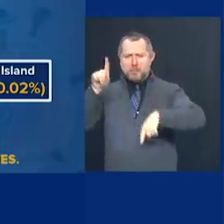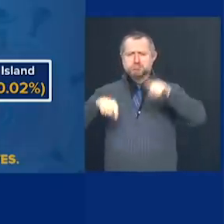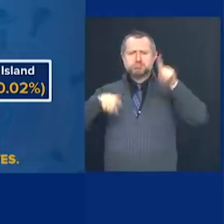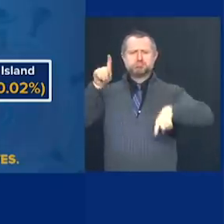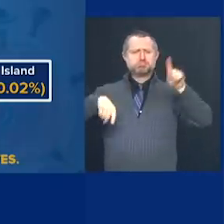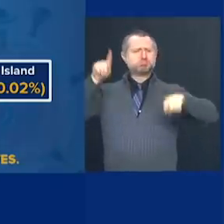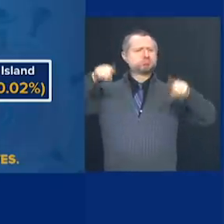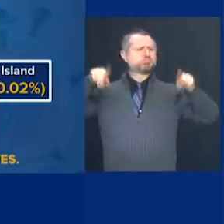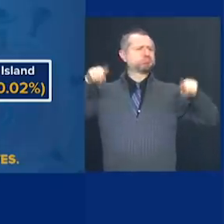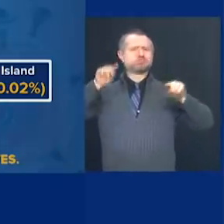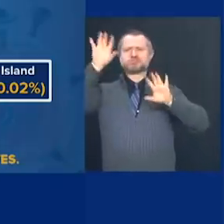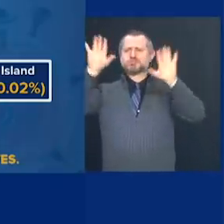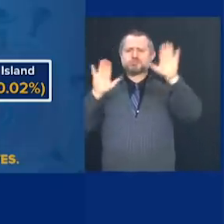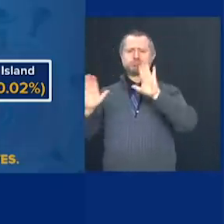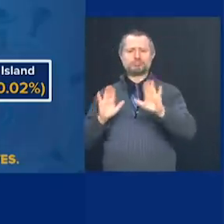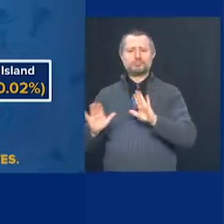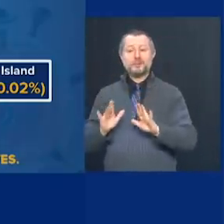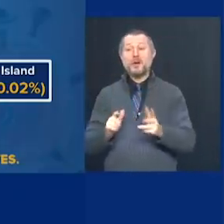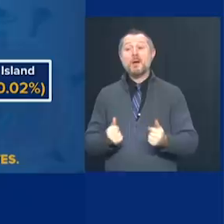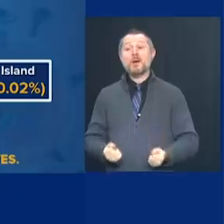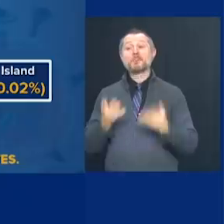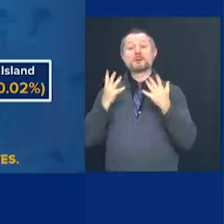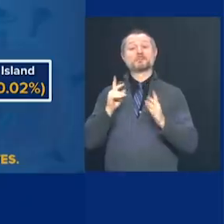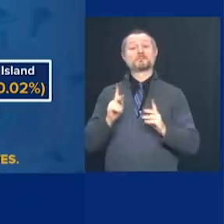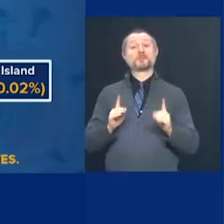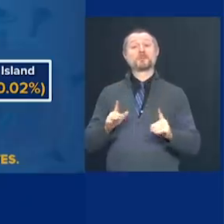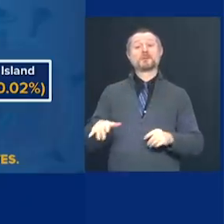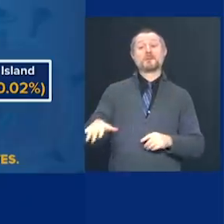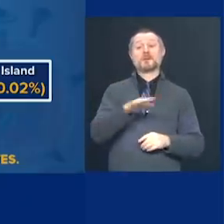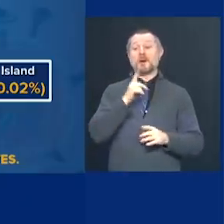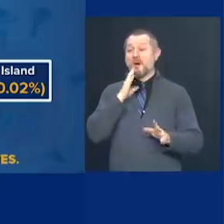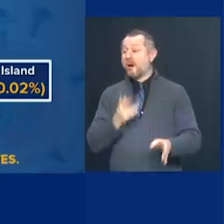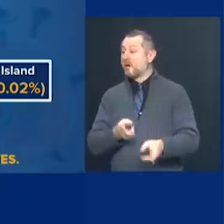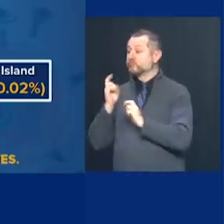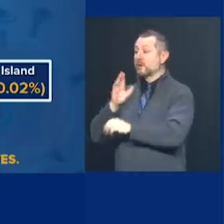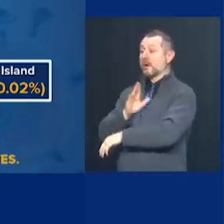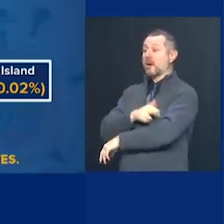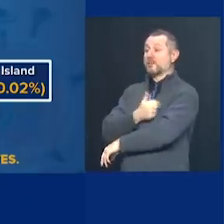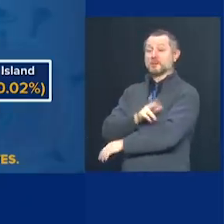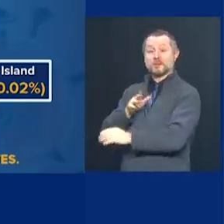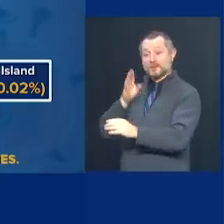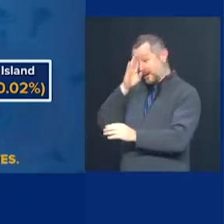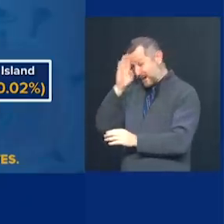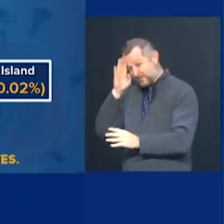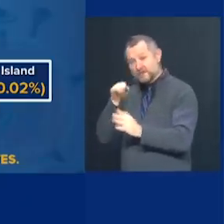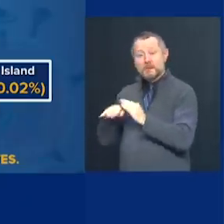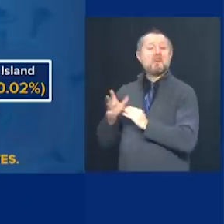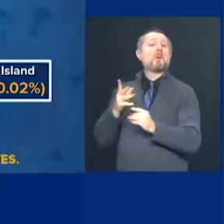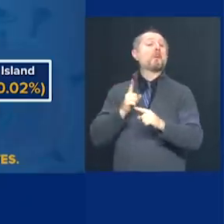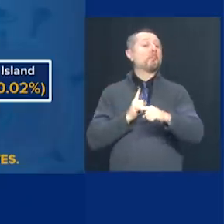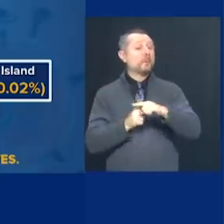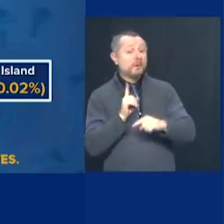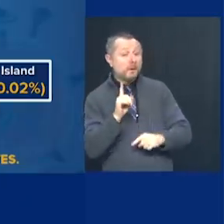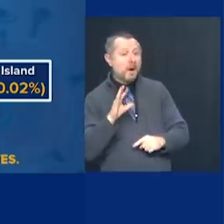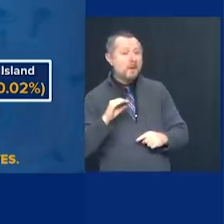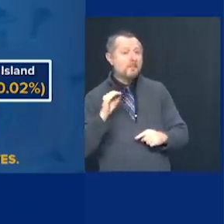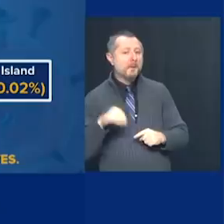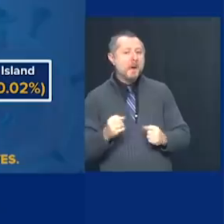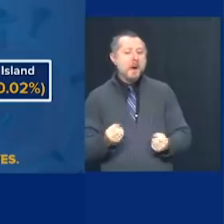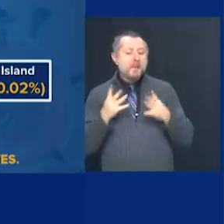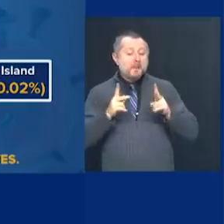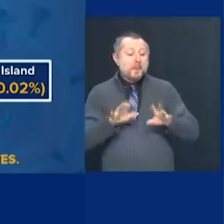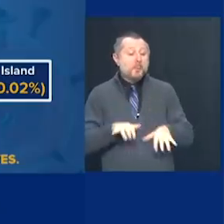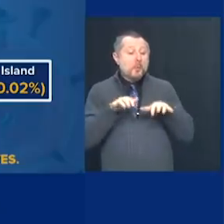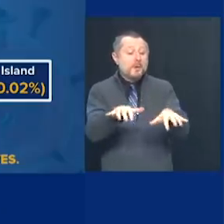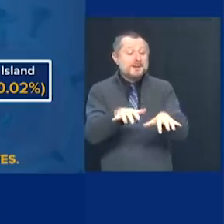of people who are hospitalized. And we look at the percent of the population that is hospitalized. So,